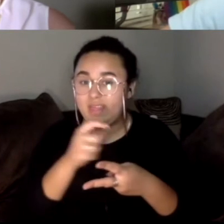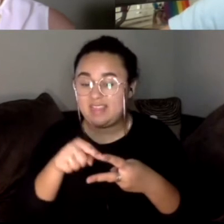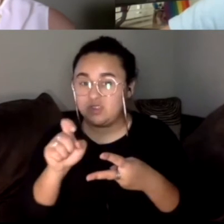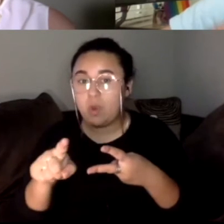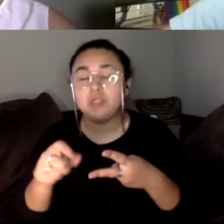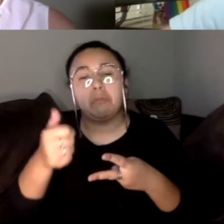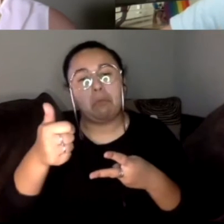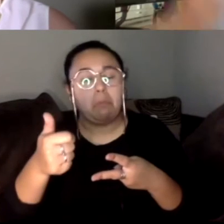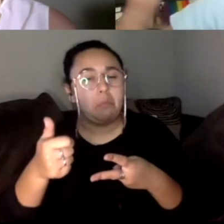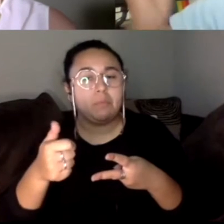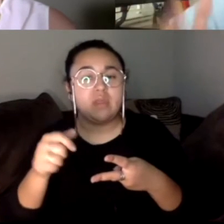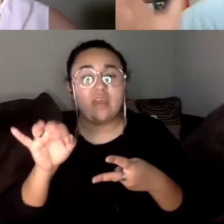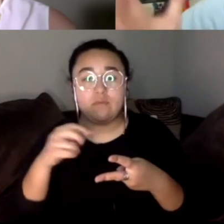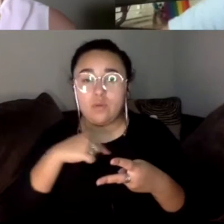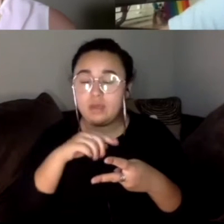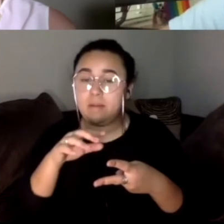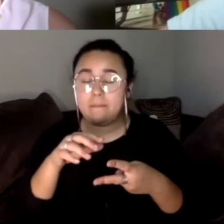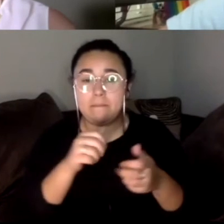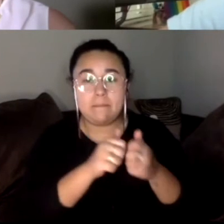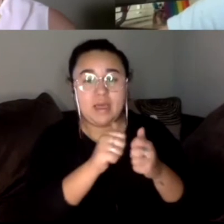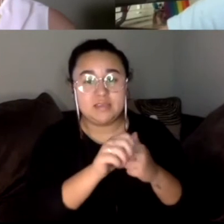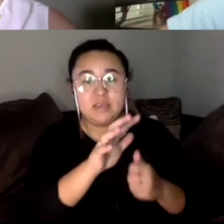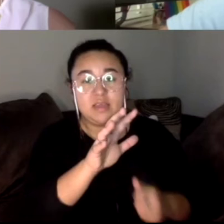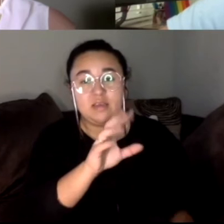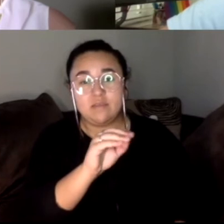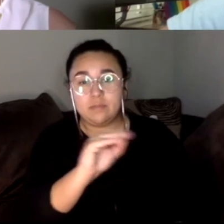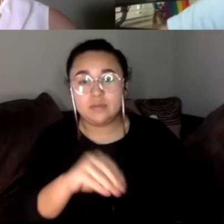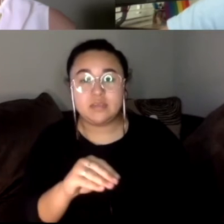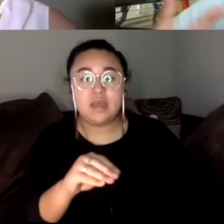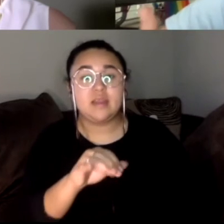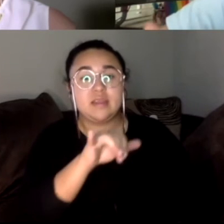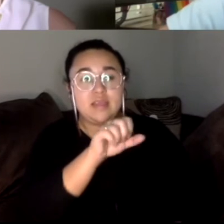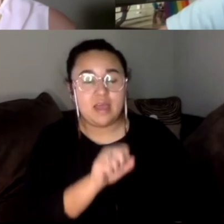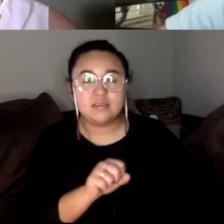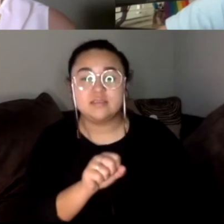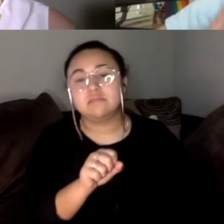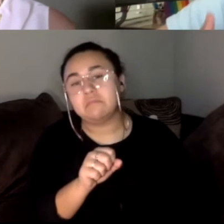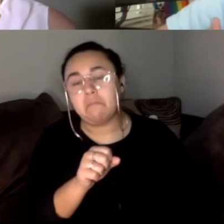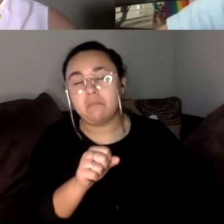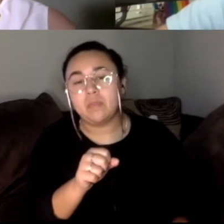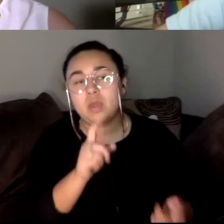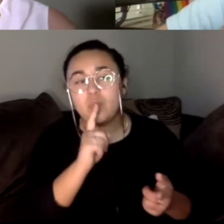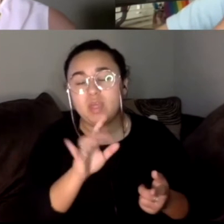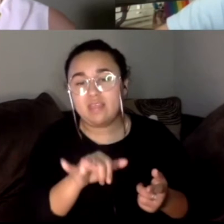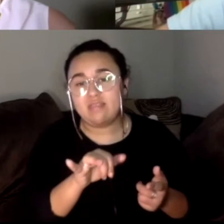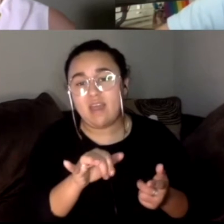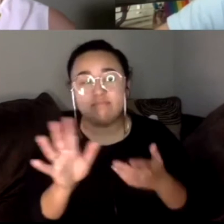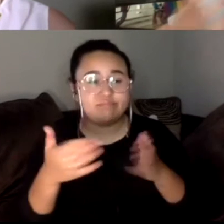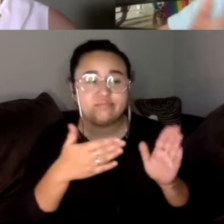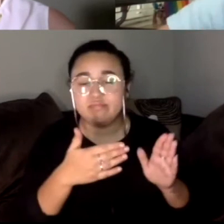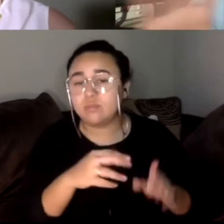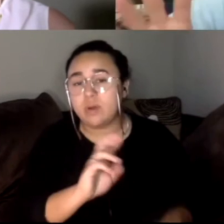50% on the yes side, it's all kind of like, you know, wild west, ultimately, which can also be a nightmare when you think about it is technically